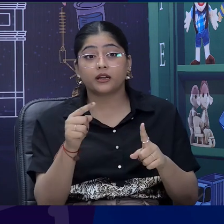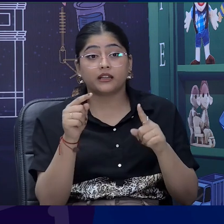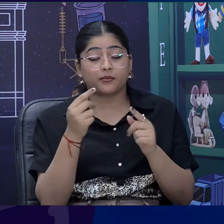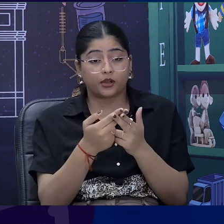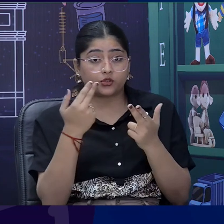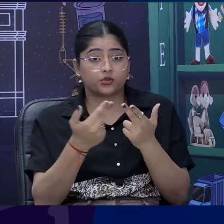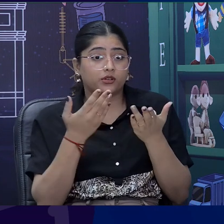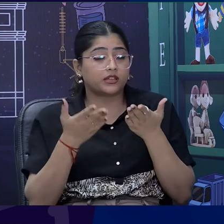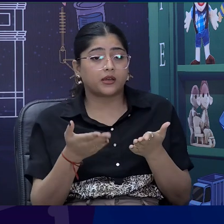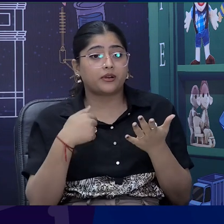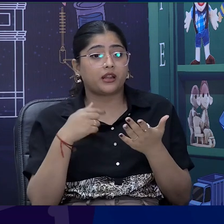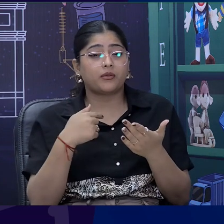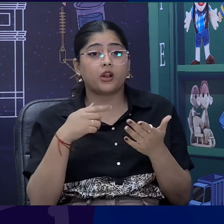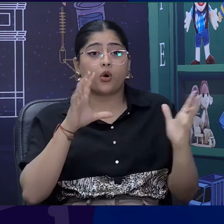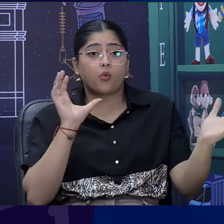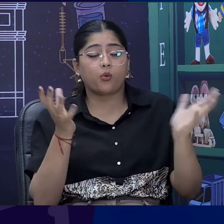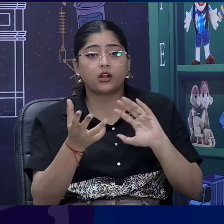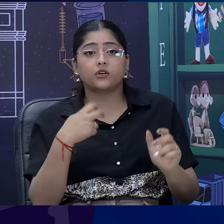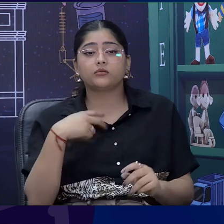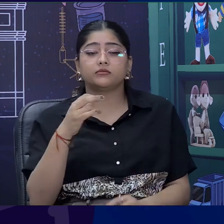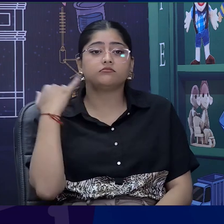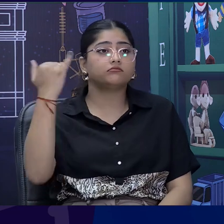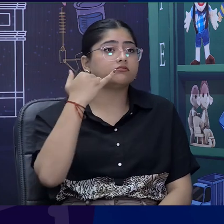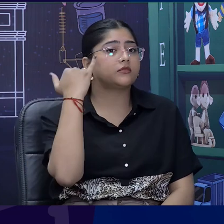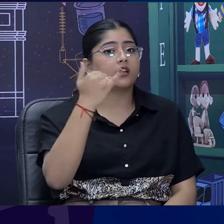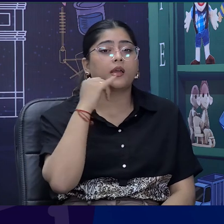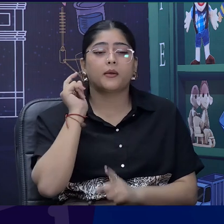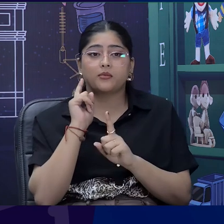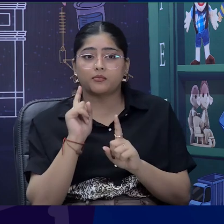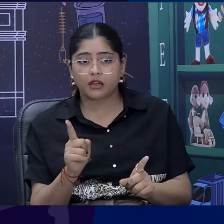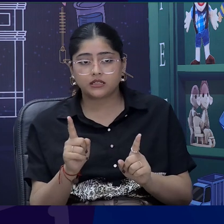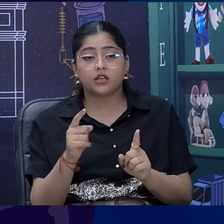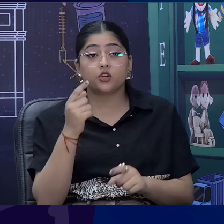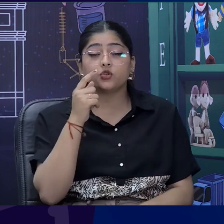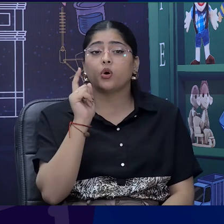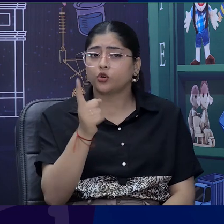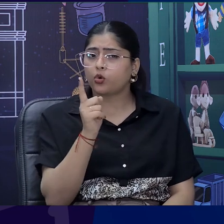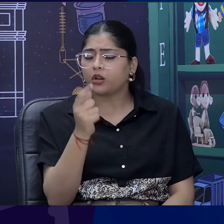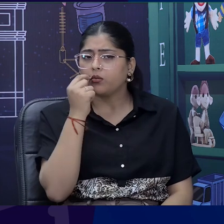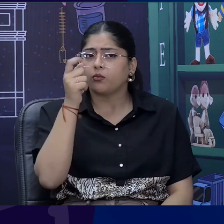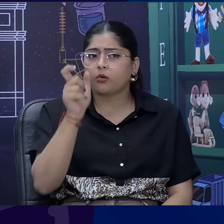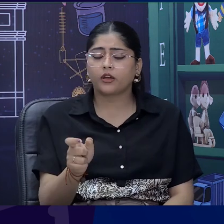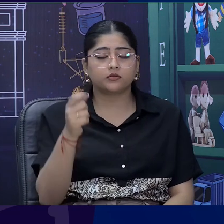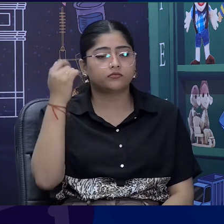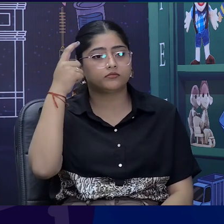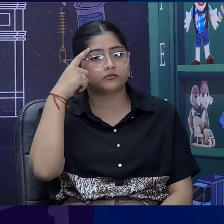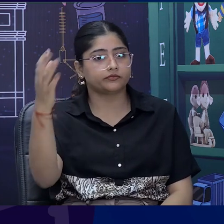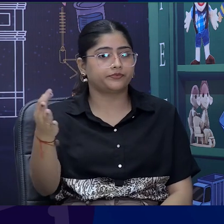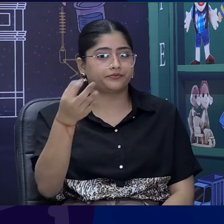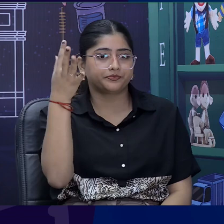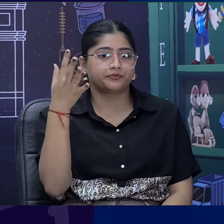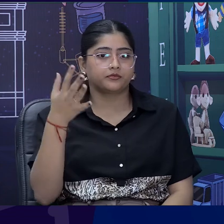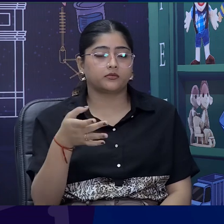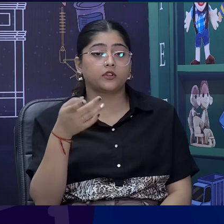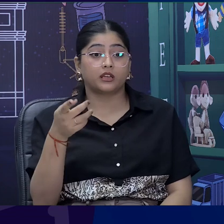our world. So, he is a very intelligent and naughty boy and giving us a lesson that